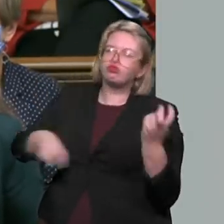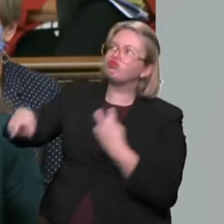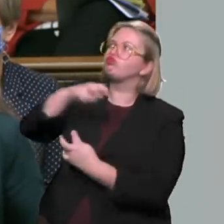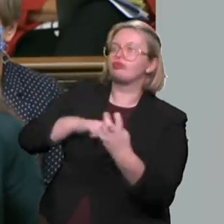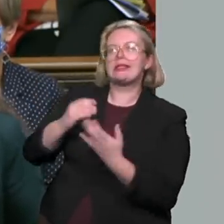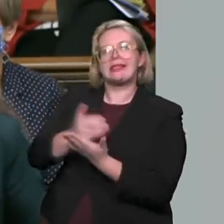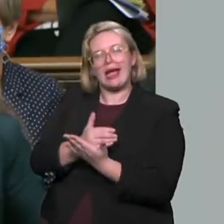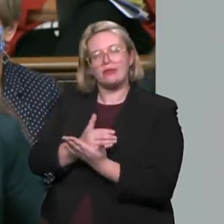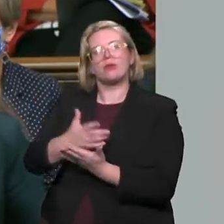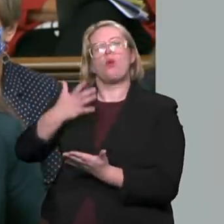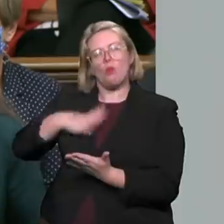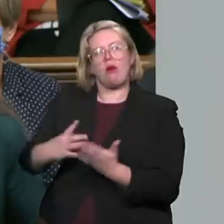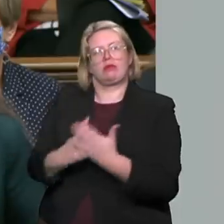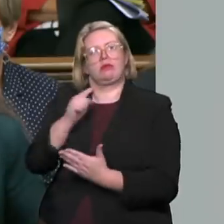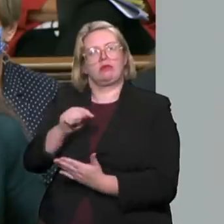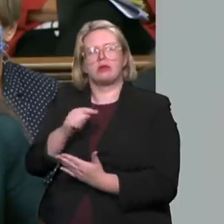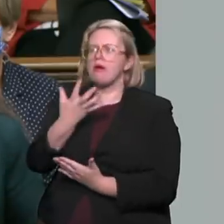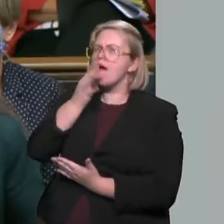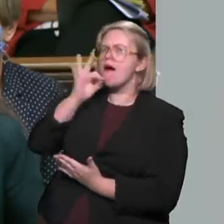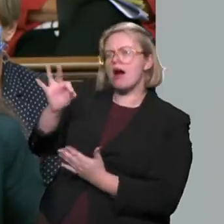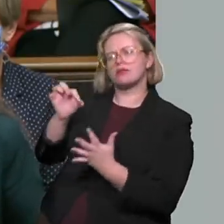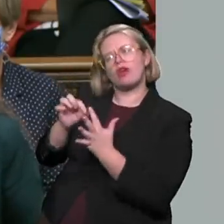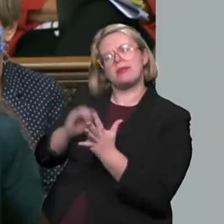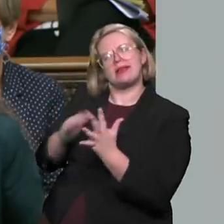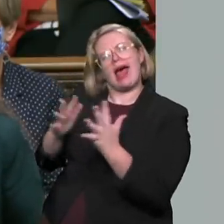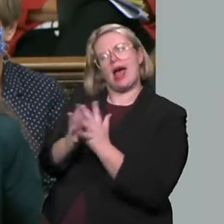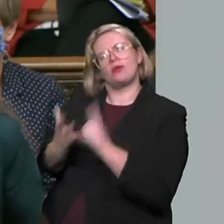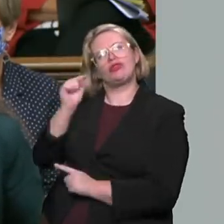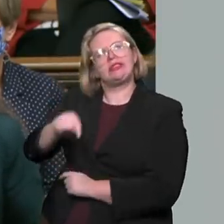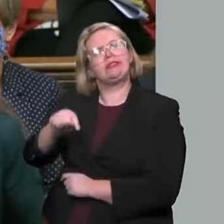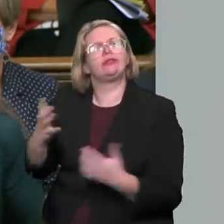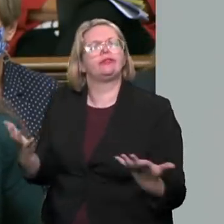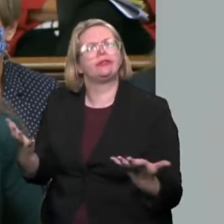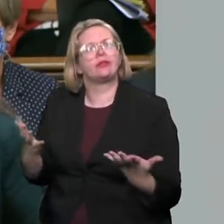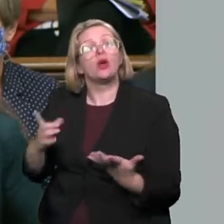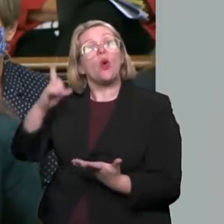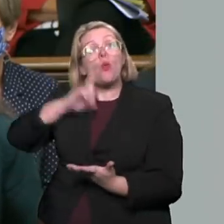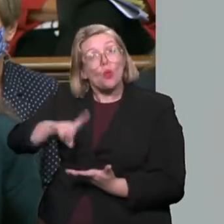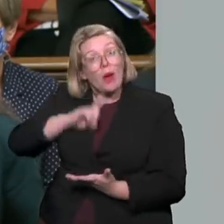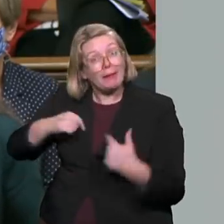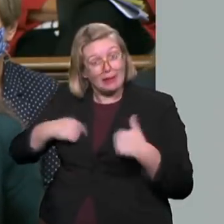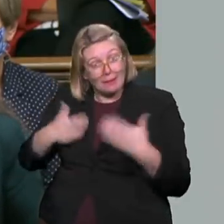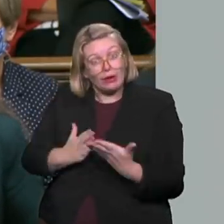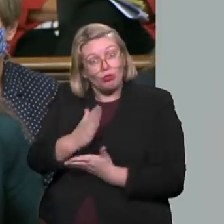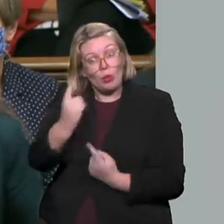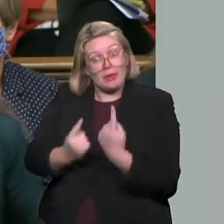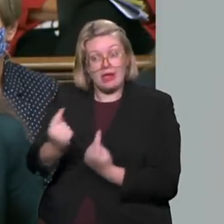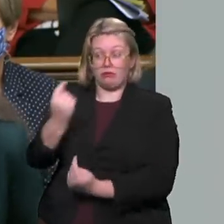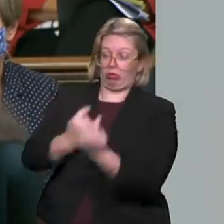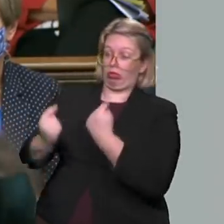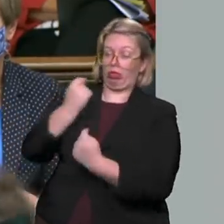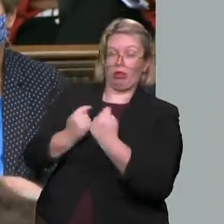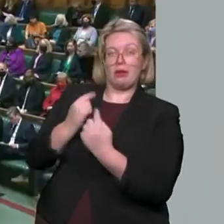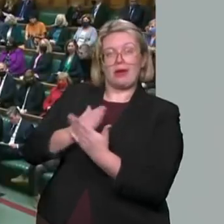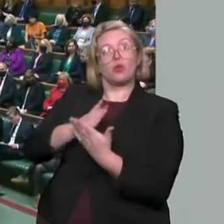again. What steps will the Prime Minister take to ensure women with lived experience can lead on this work? by when?